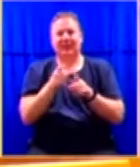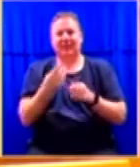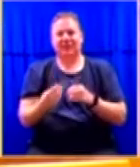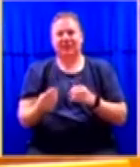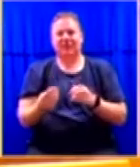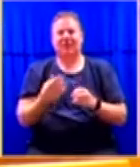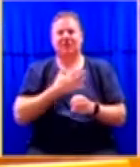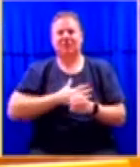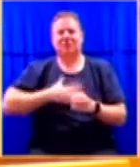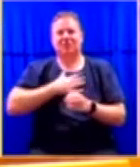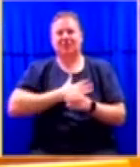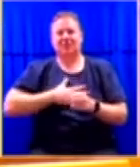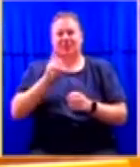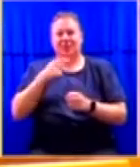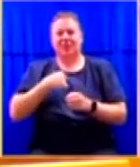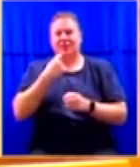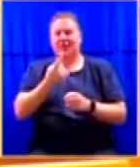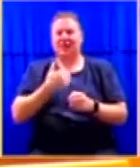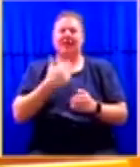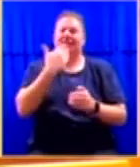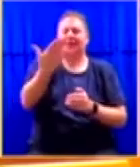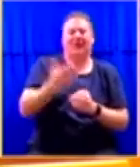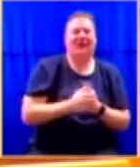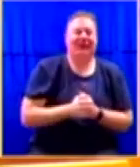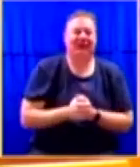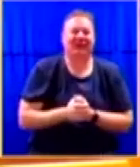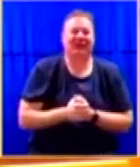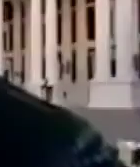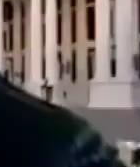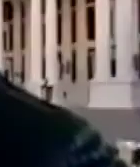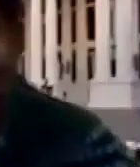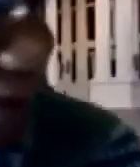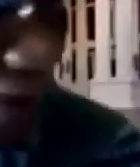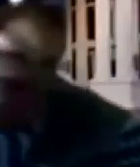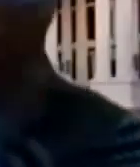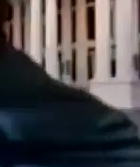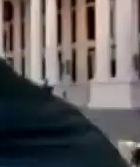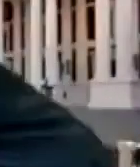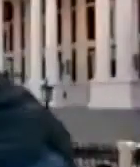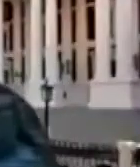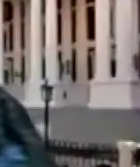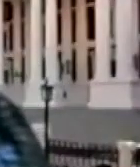appreciative of what I'm saying. Thank you very much. Thank you, Mr. President.